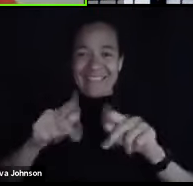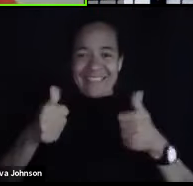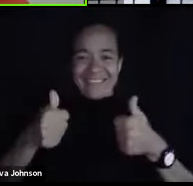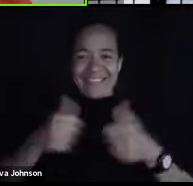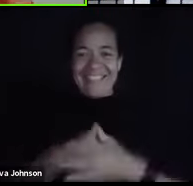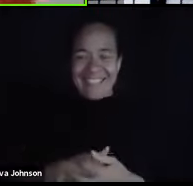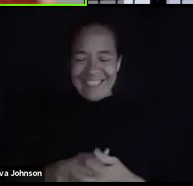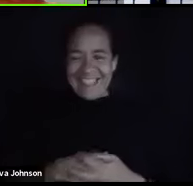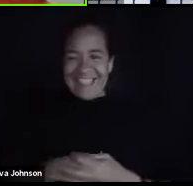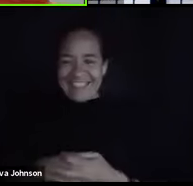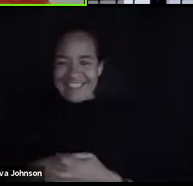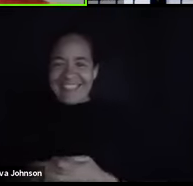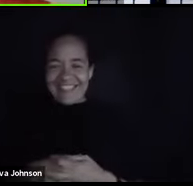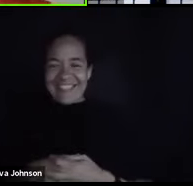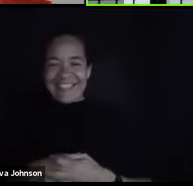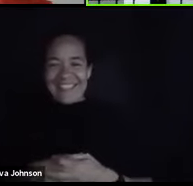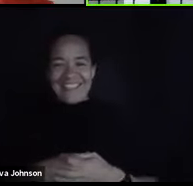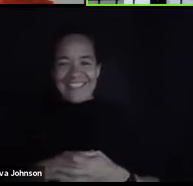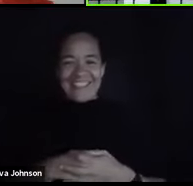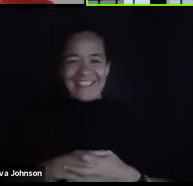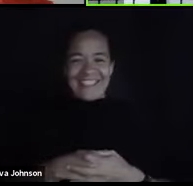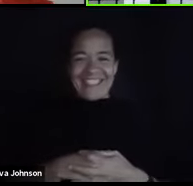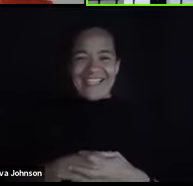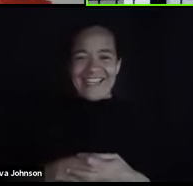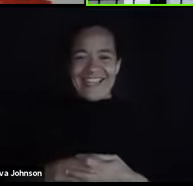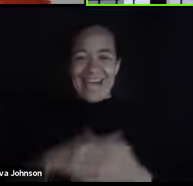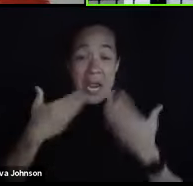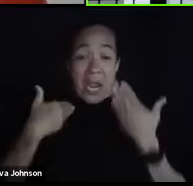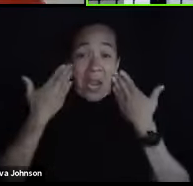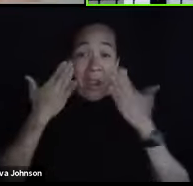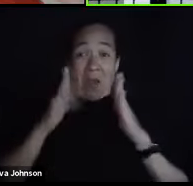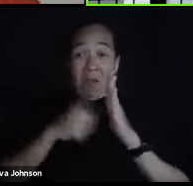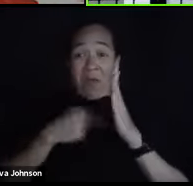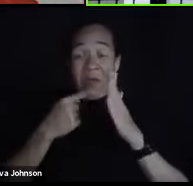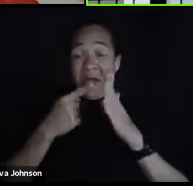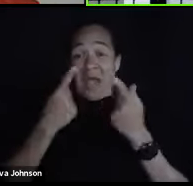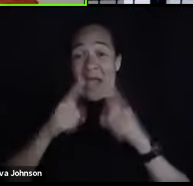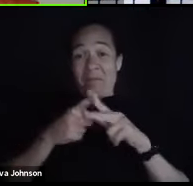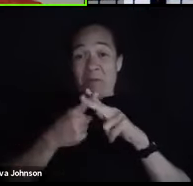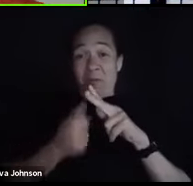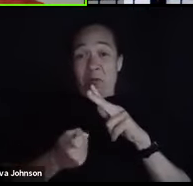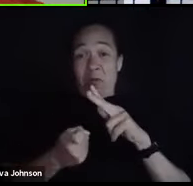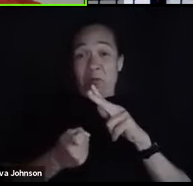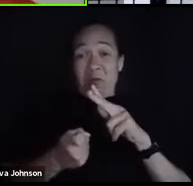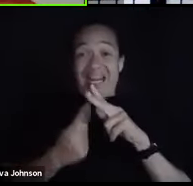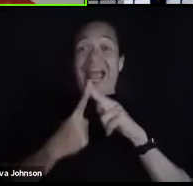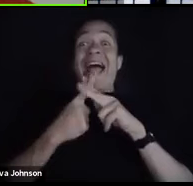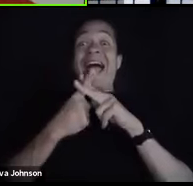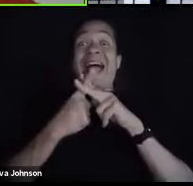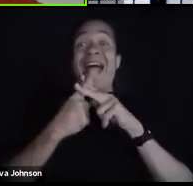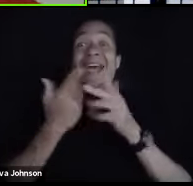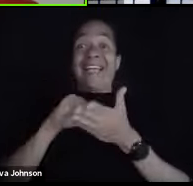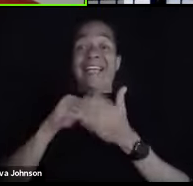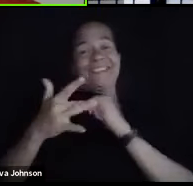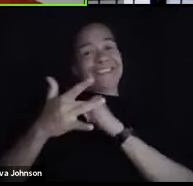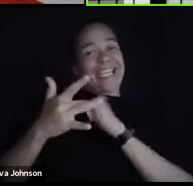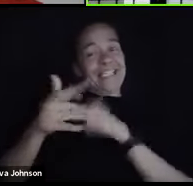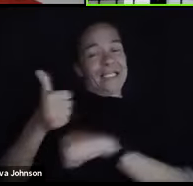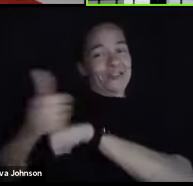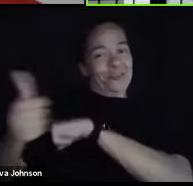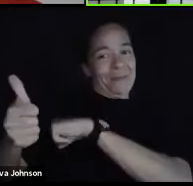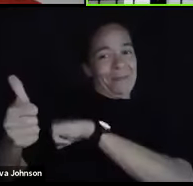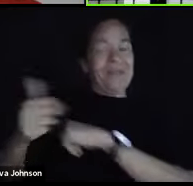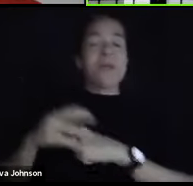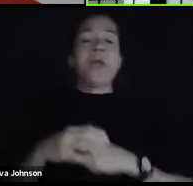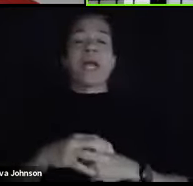back. I'm back. Don't know what happened. Technology. It always happens. Love it. Okay. Okay.